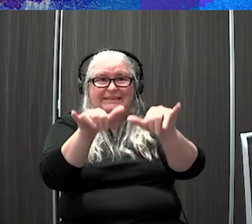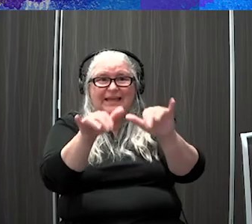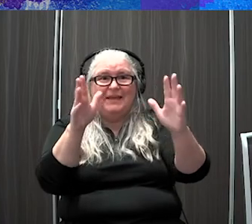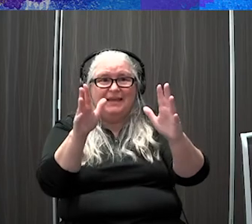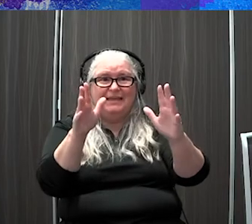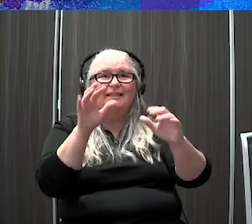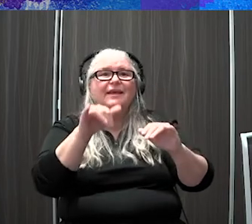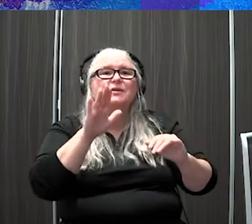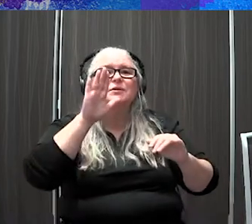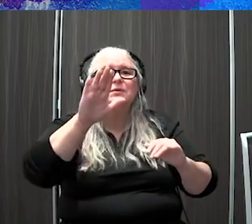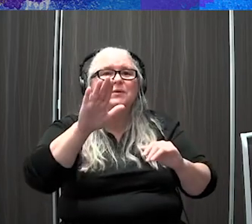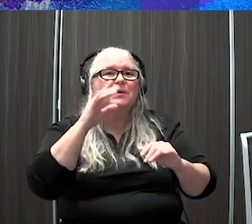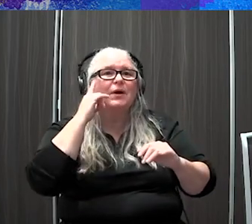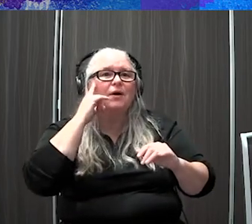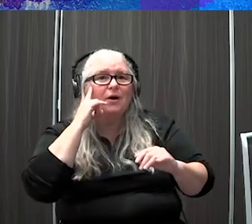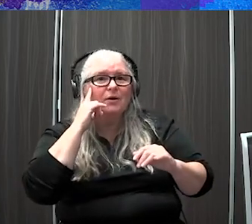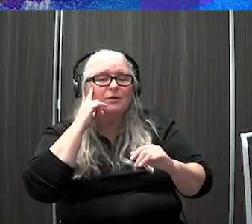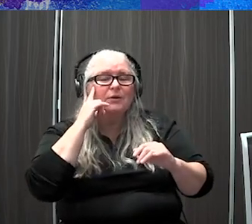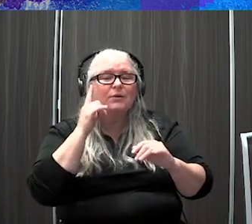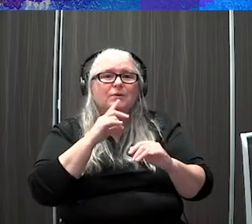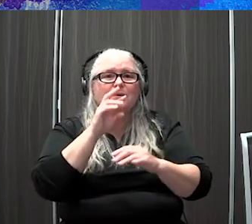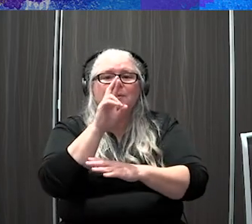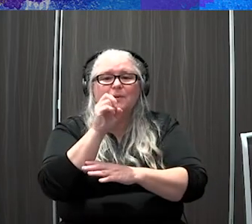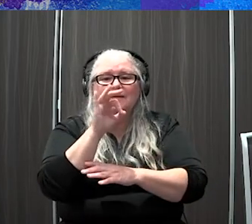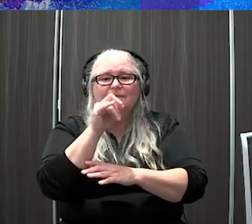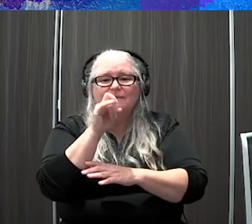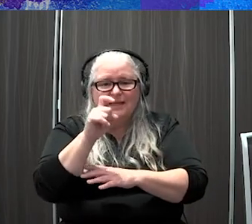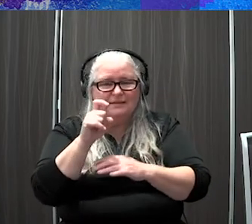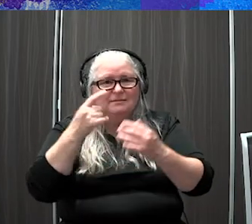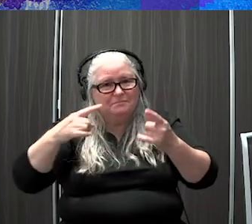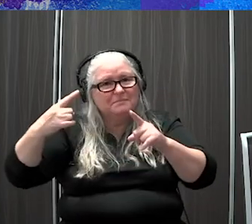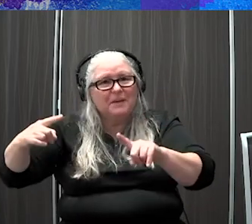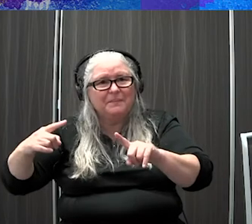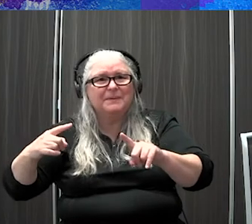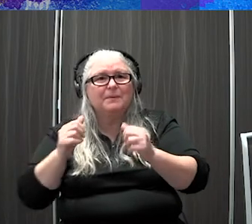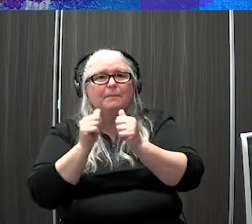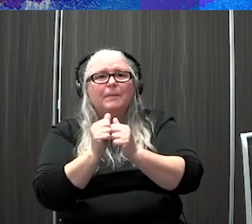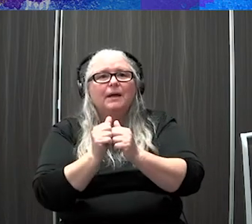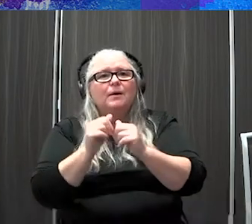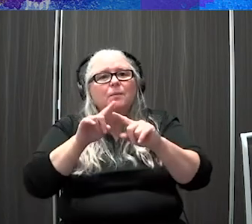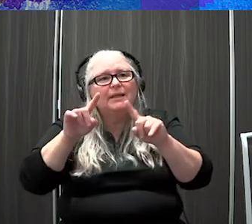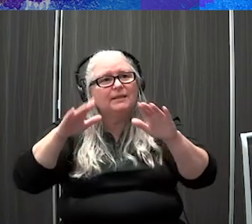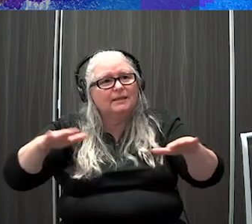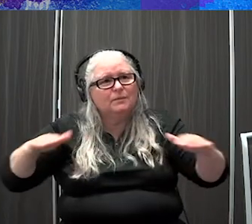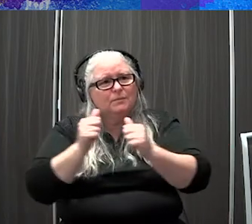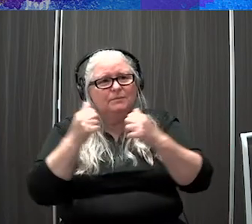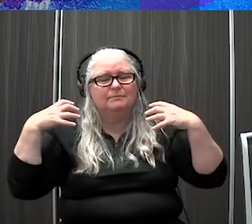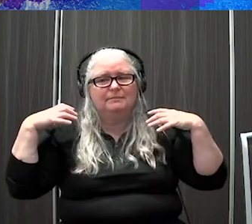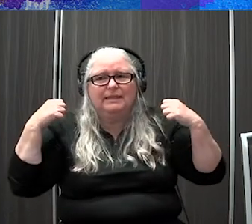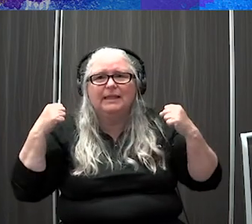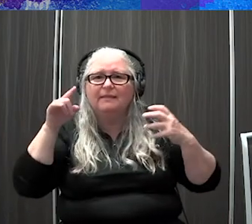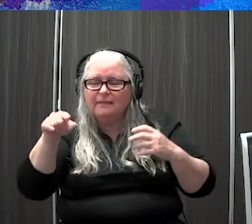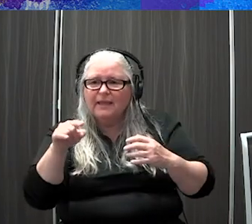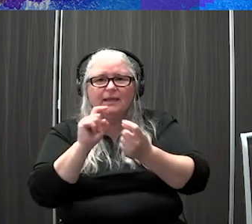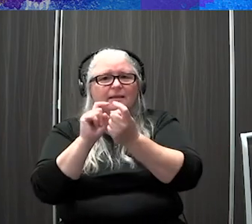That's your vestibular ocular reflex coming into play. But what we know about our little friends with CHARGE is that when they shake their head or their heads in motion